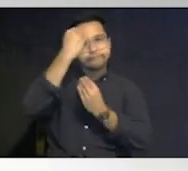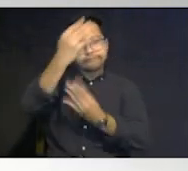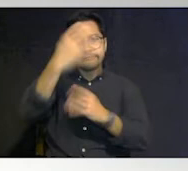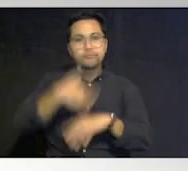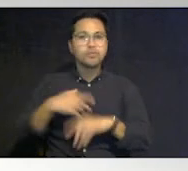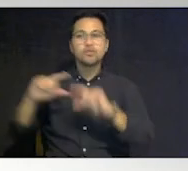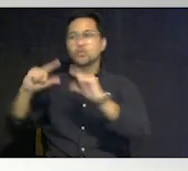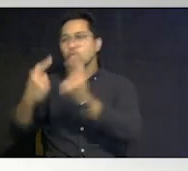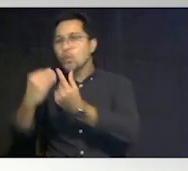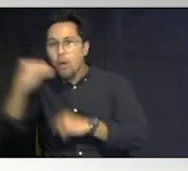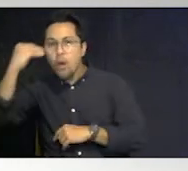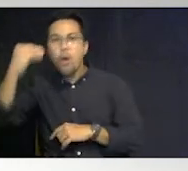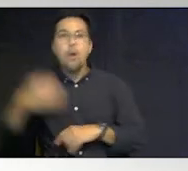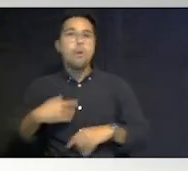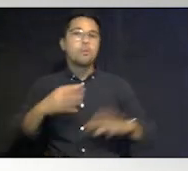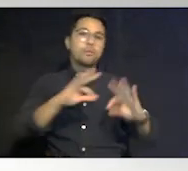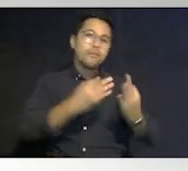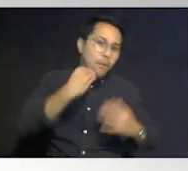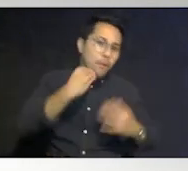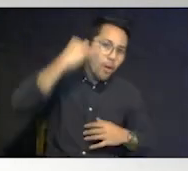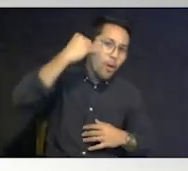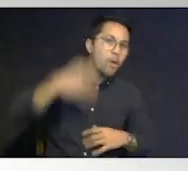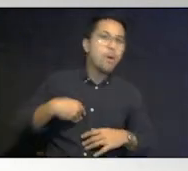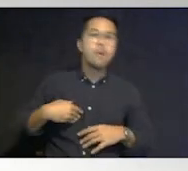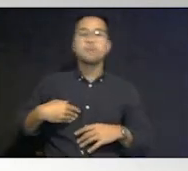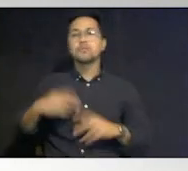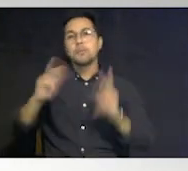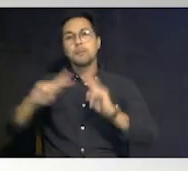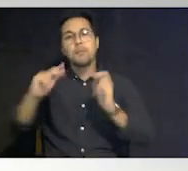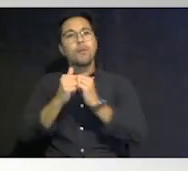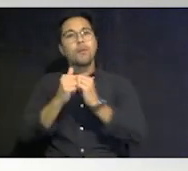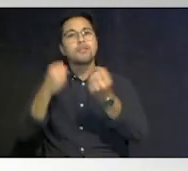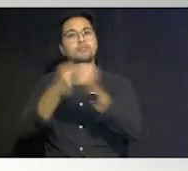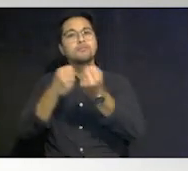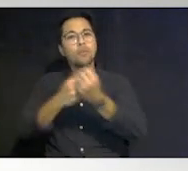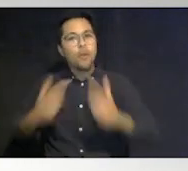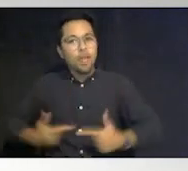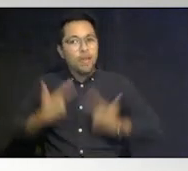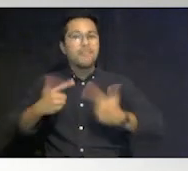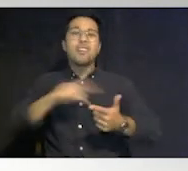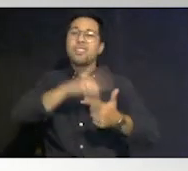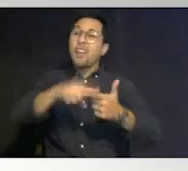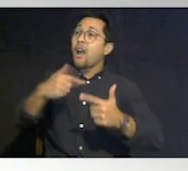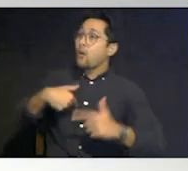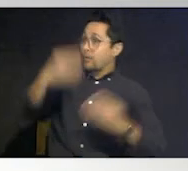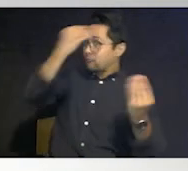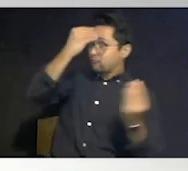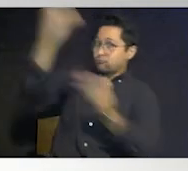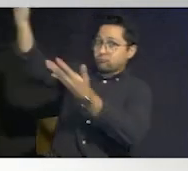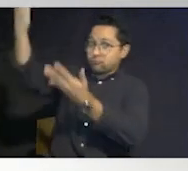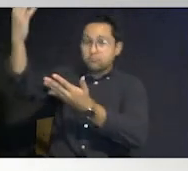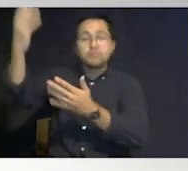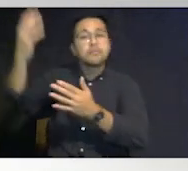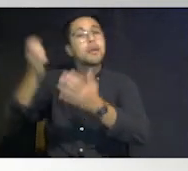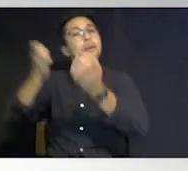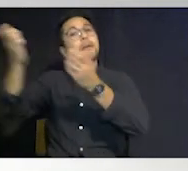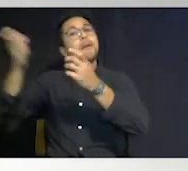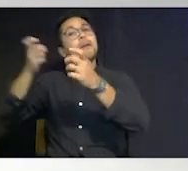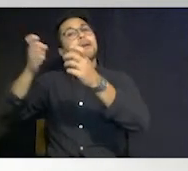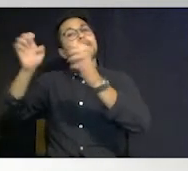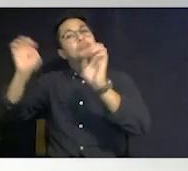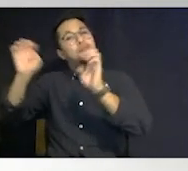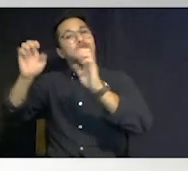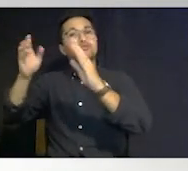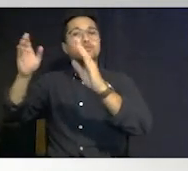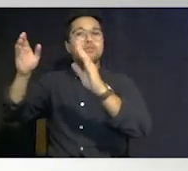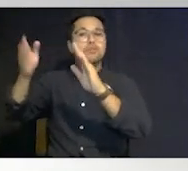homes or individuals in supported living and we're communicating to our emergency officer karen who is then making sure that the